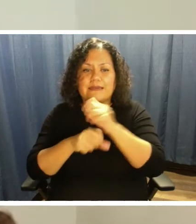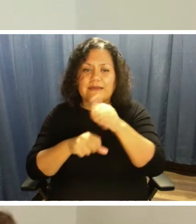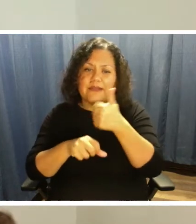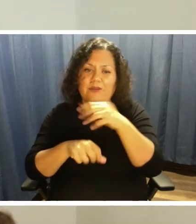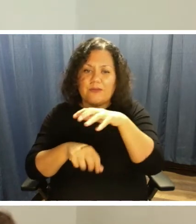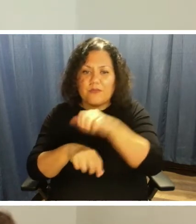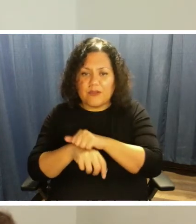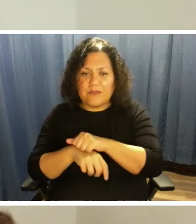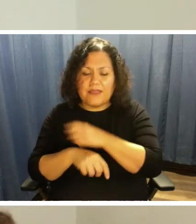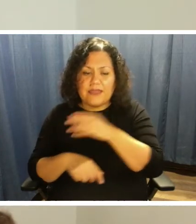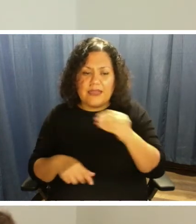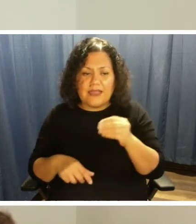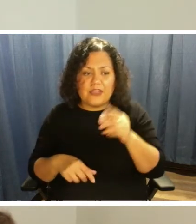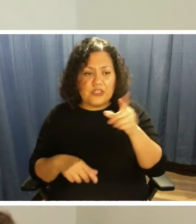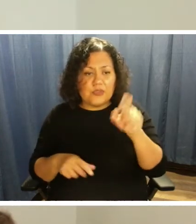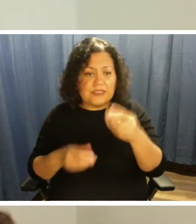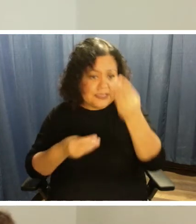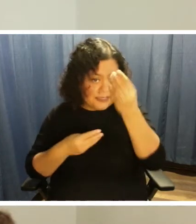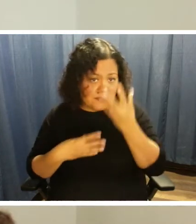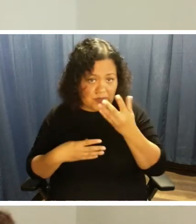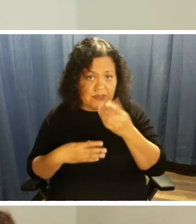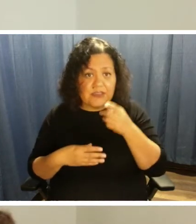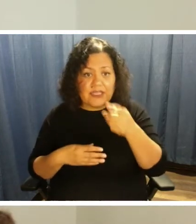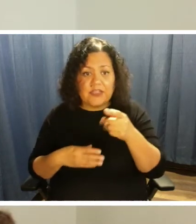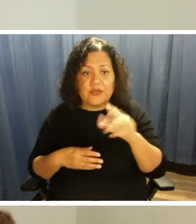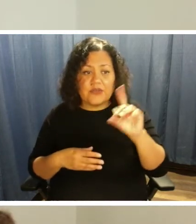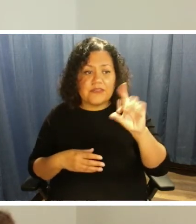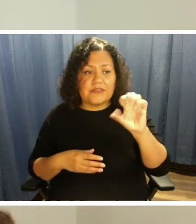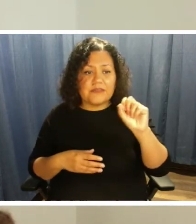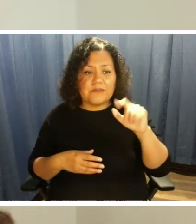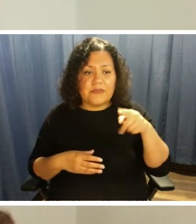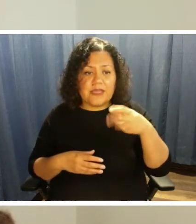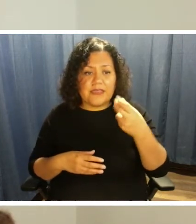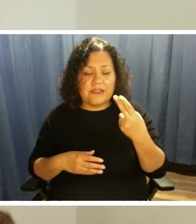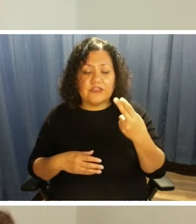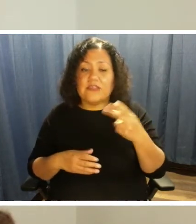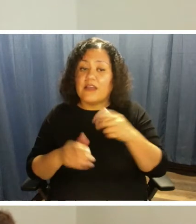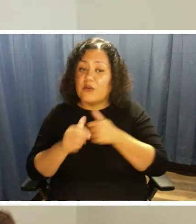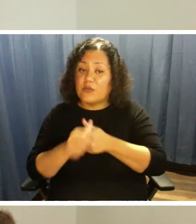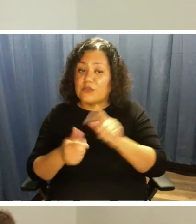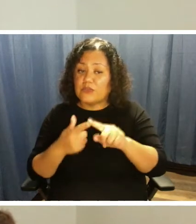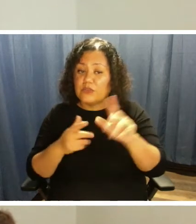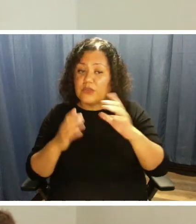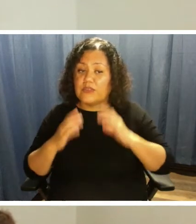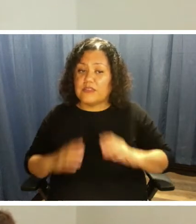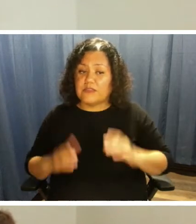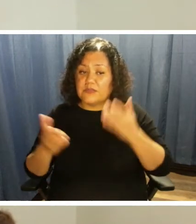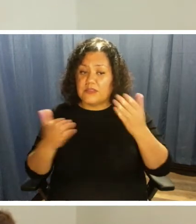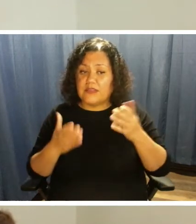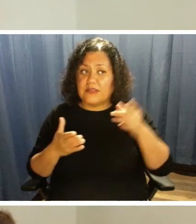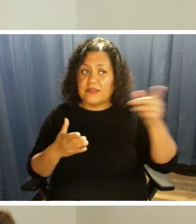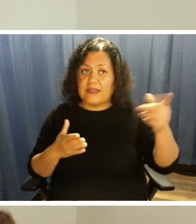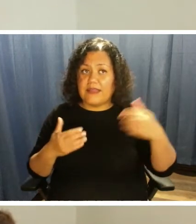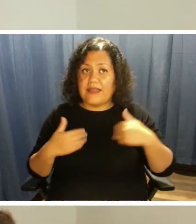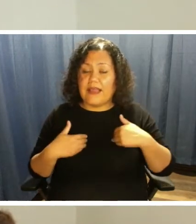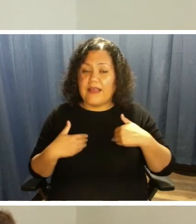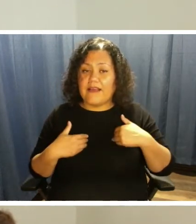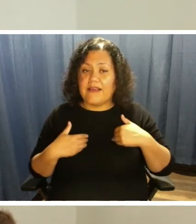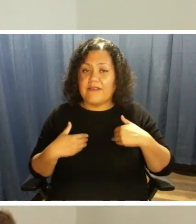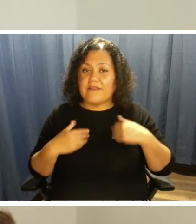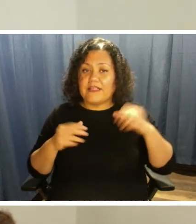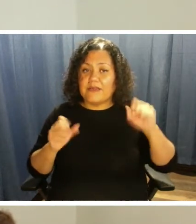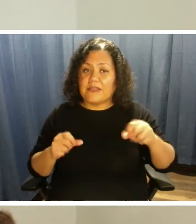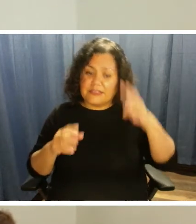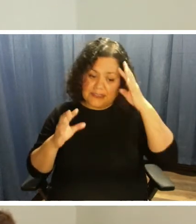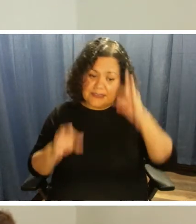And you need to let us know that your dispatchers, according to your customer service, have sole transgression of whether or not